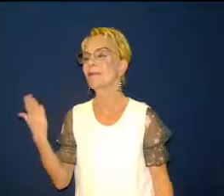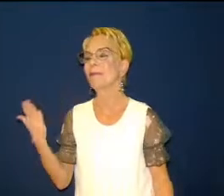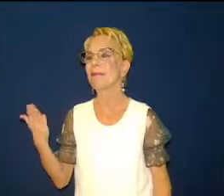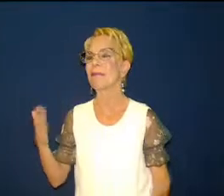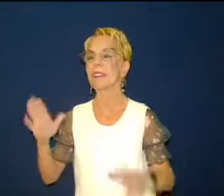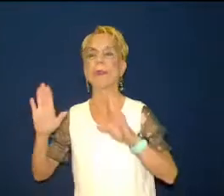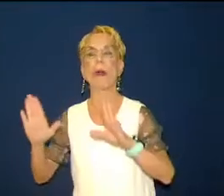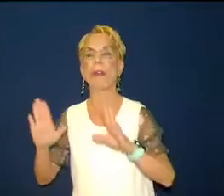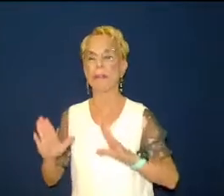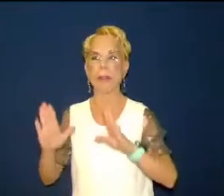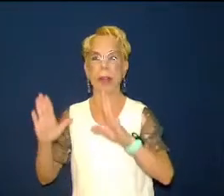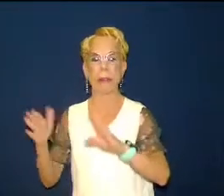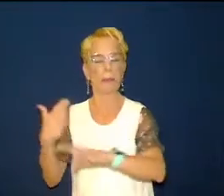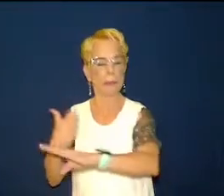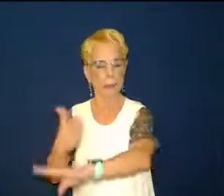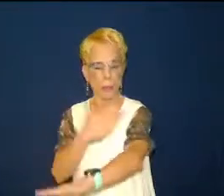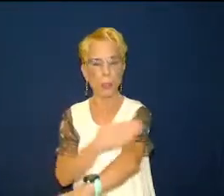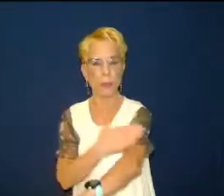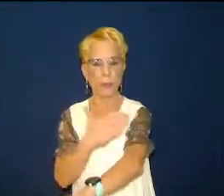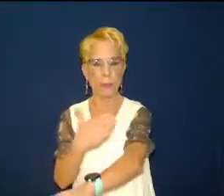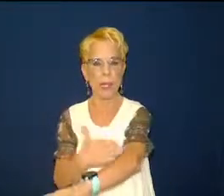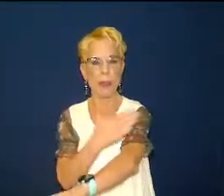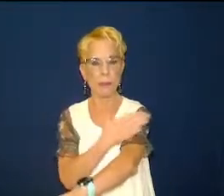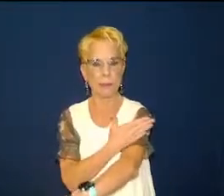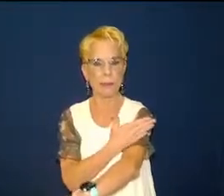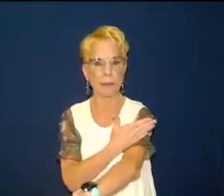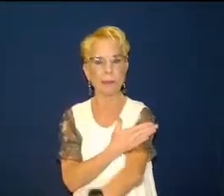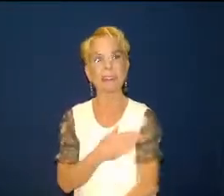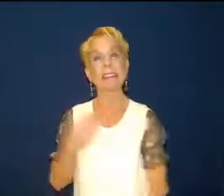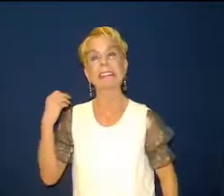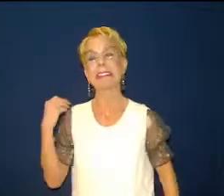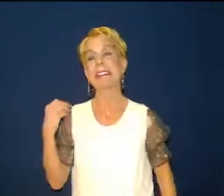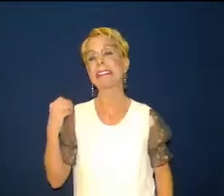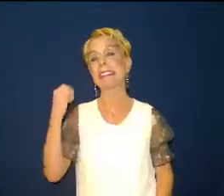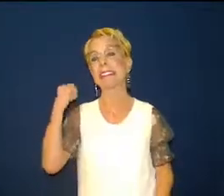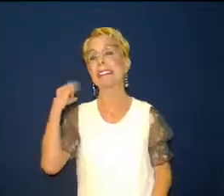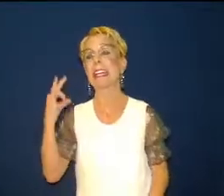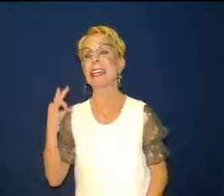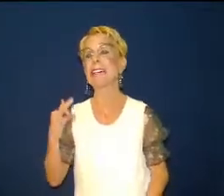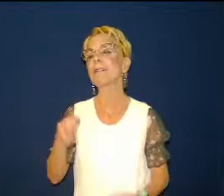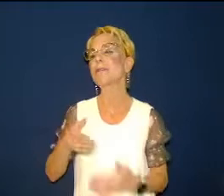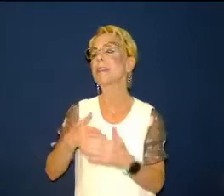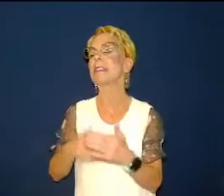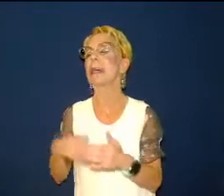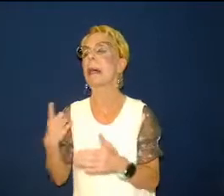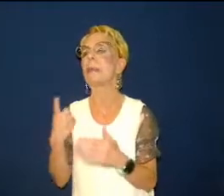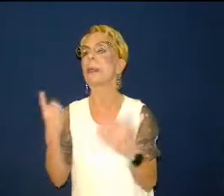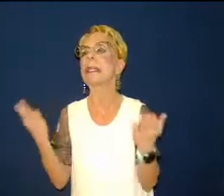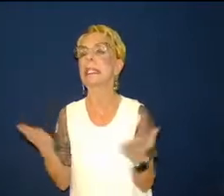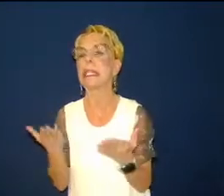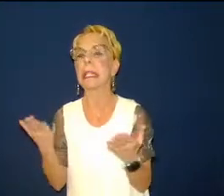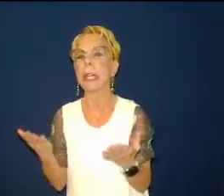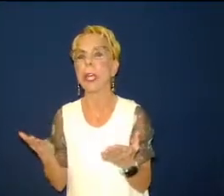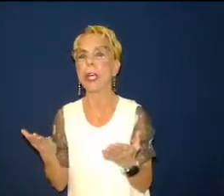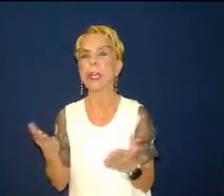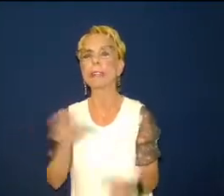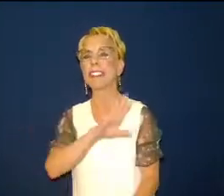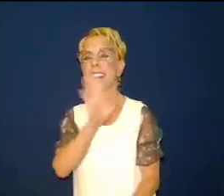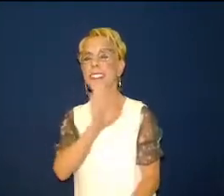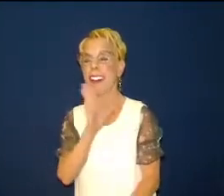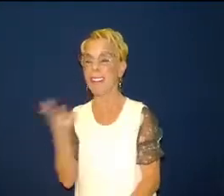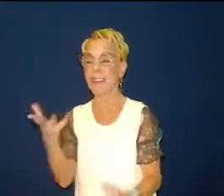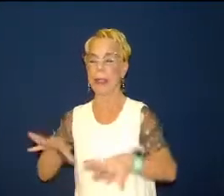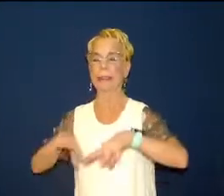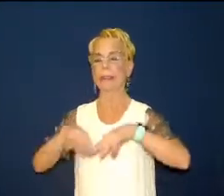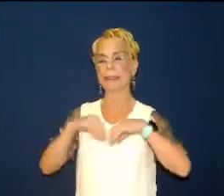and father this morning if there's anybody here that has never made a commitment to receiving you